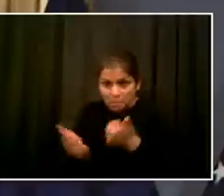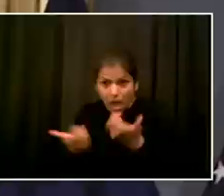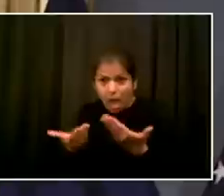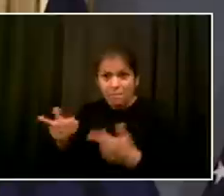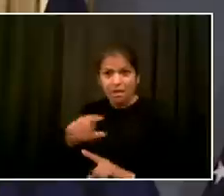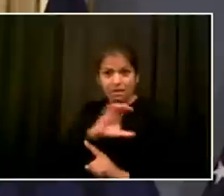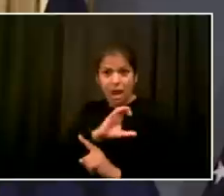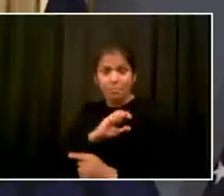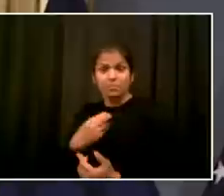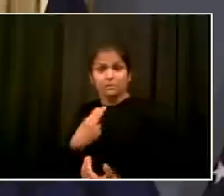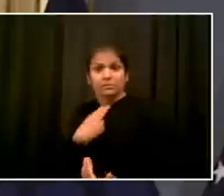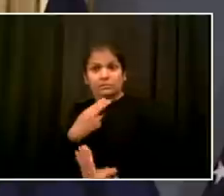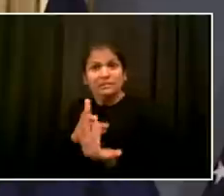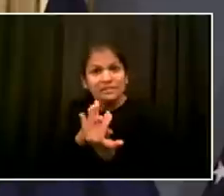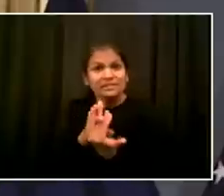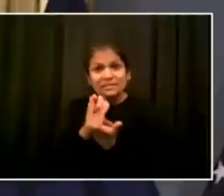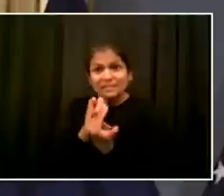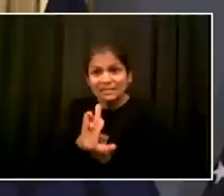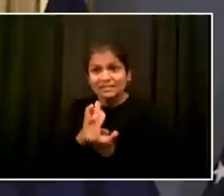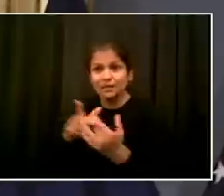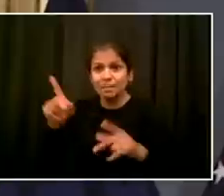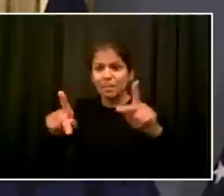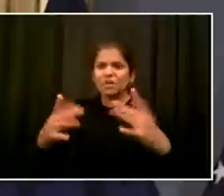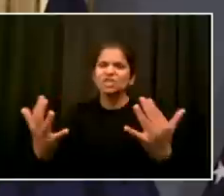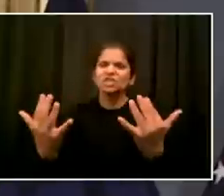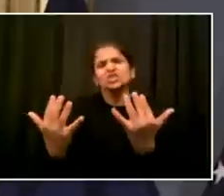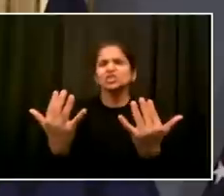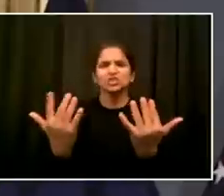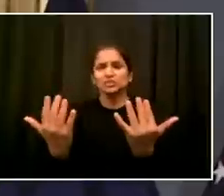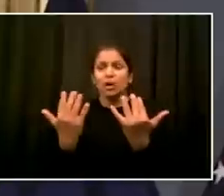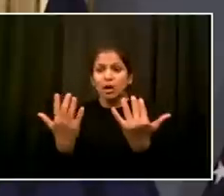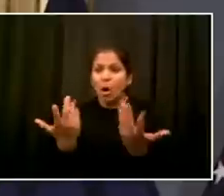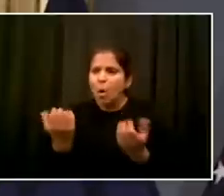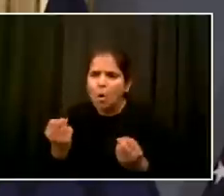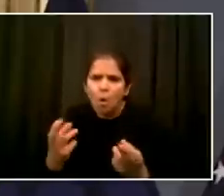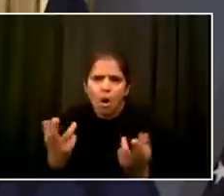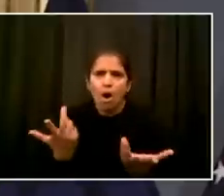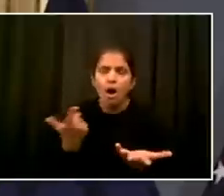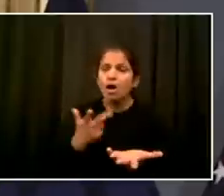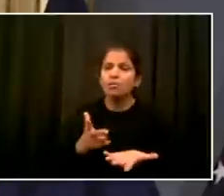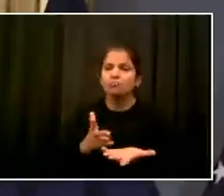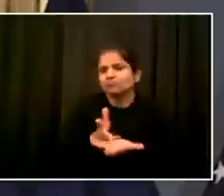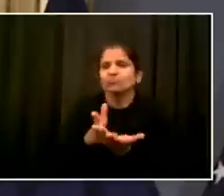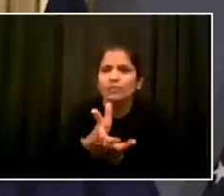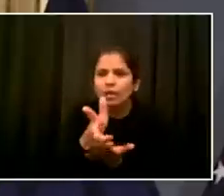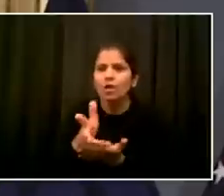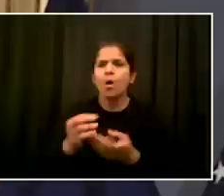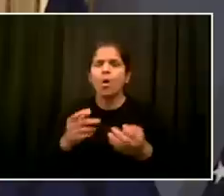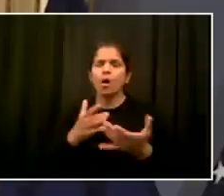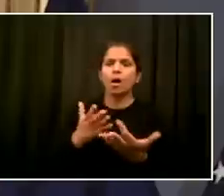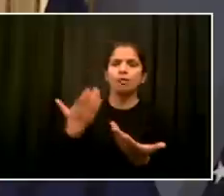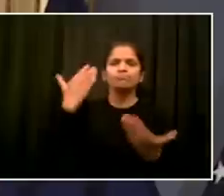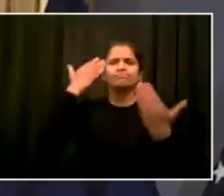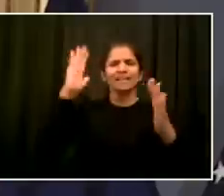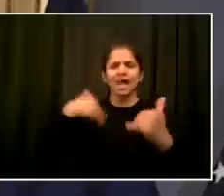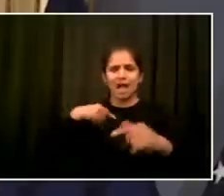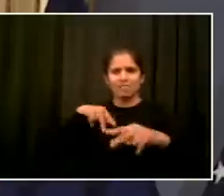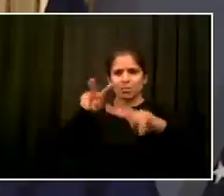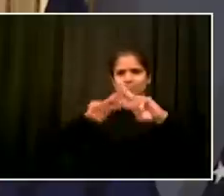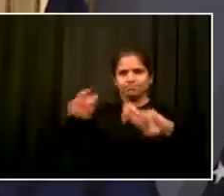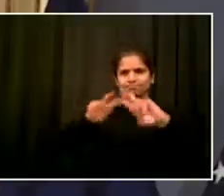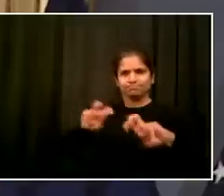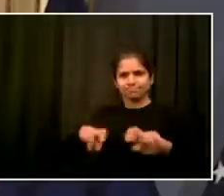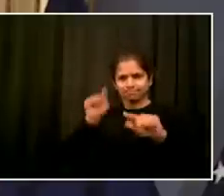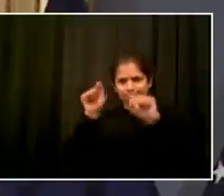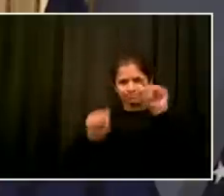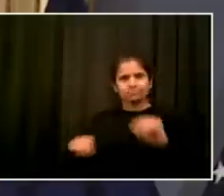There I saw a kin closer to a mob. A protest does not involve surrounding and ambushing a marked police